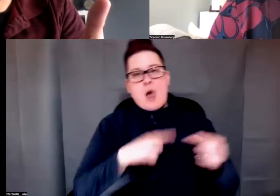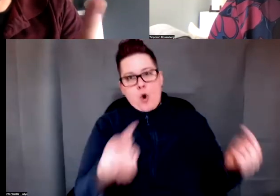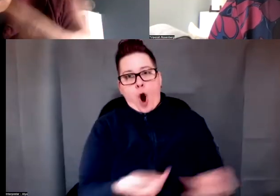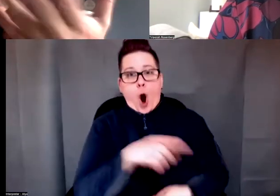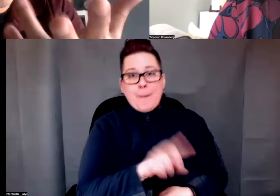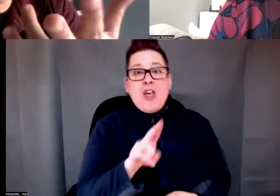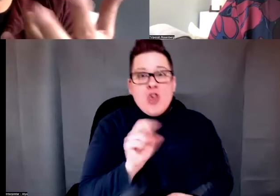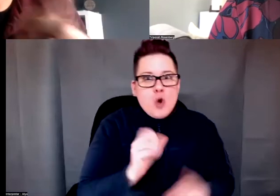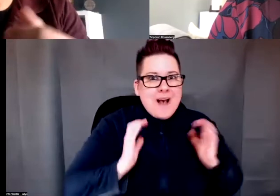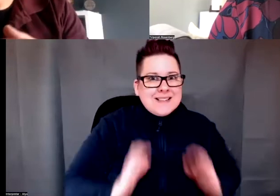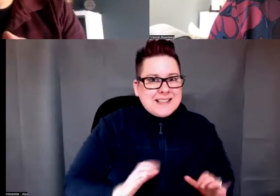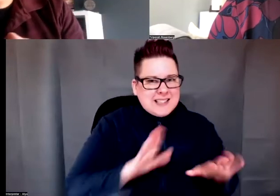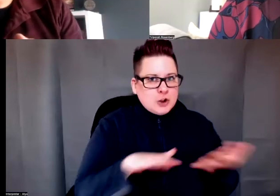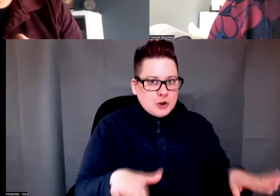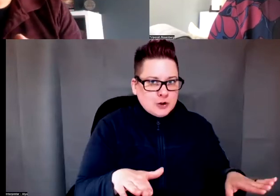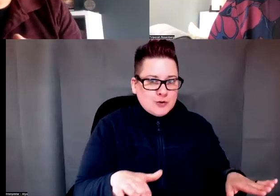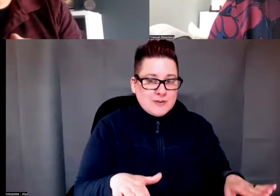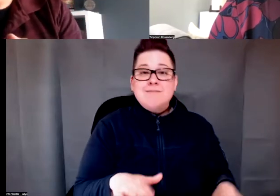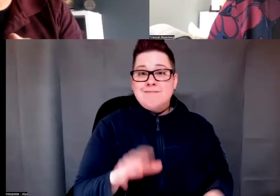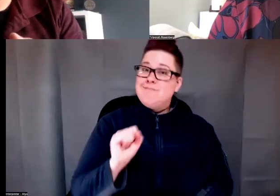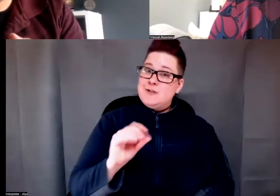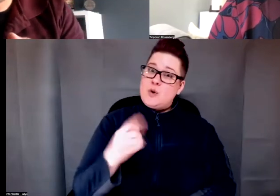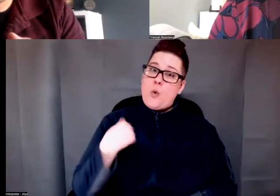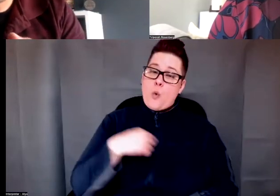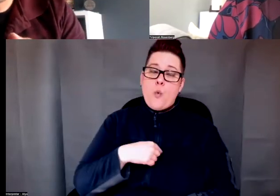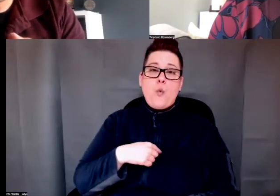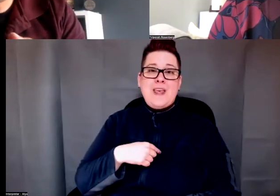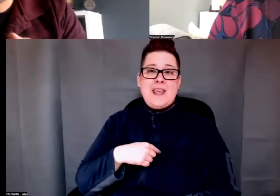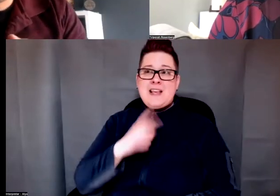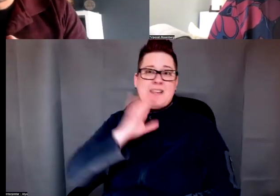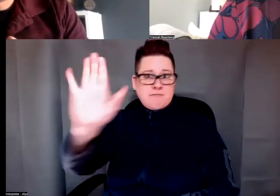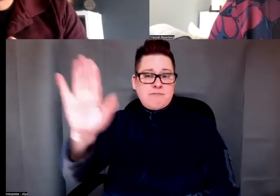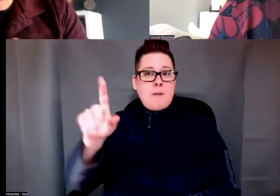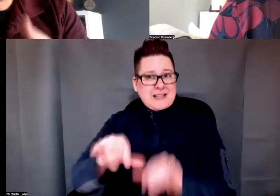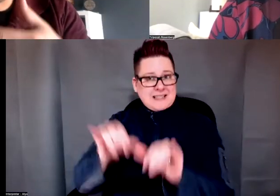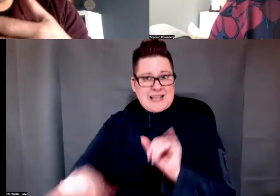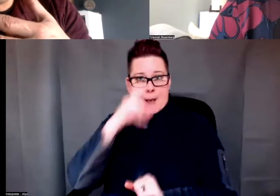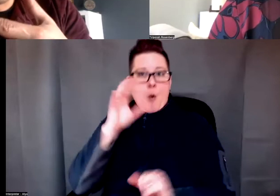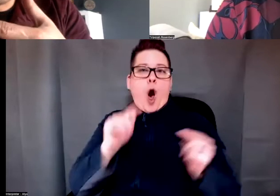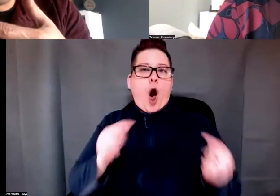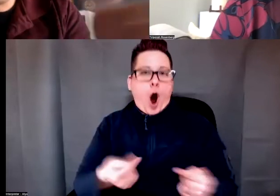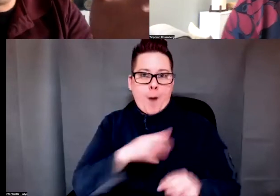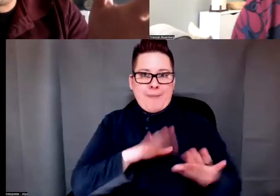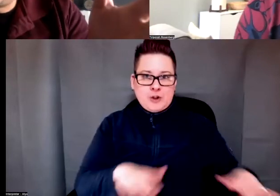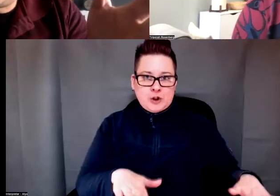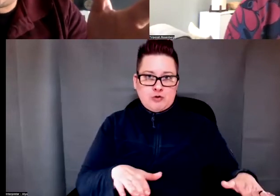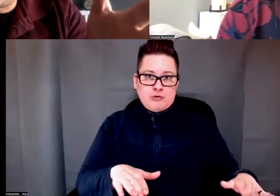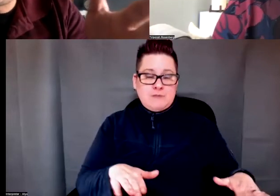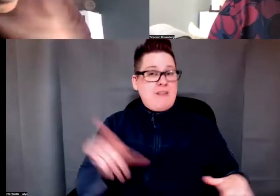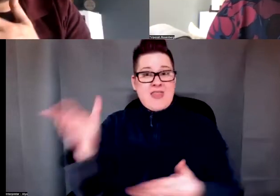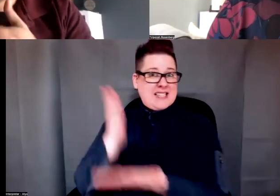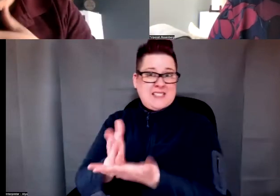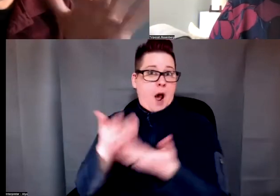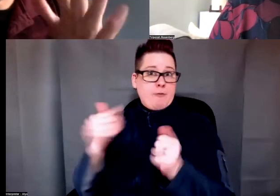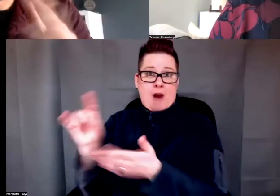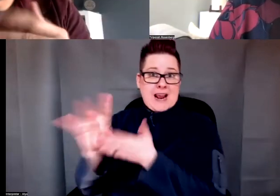citizen children. So those cases were filed on the grounds of harm to U.S. citizen children. And the deportation proceedings stopped.